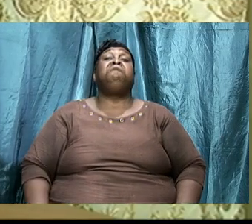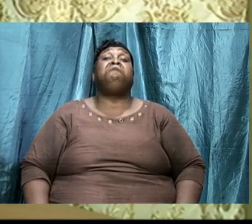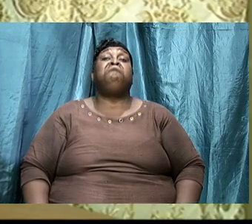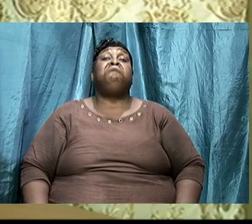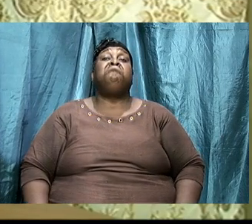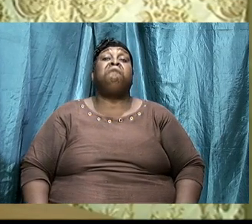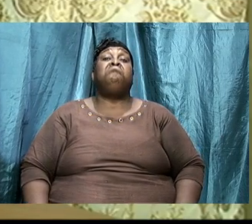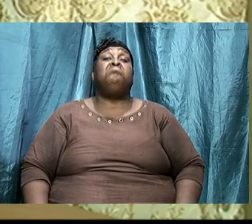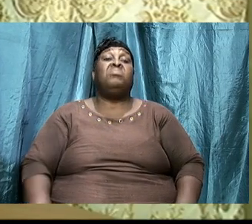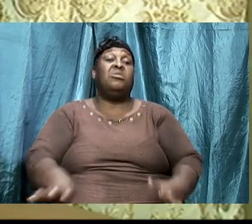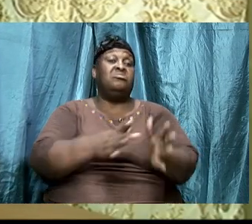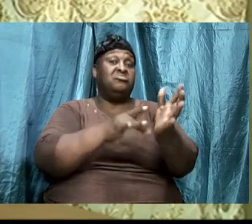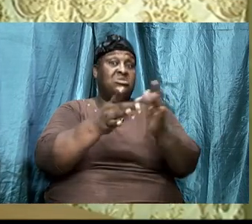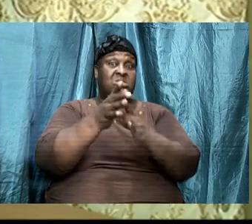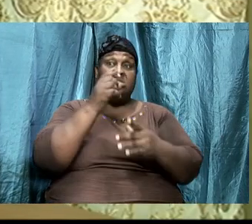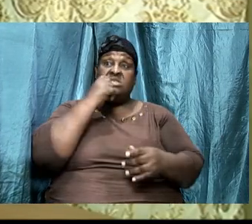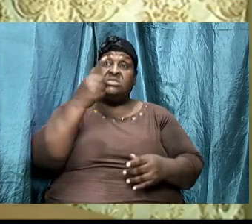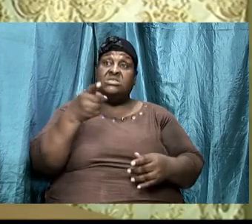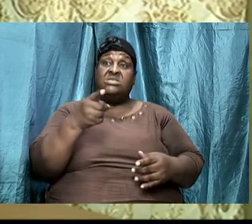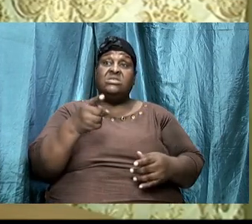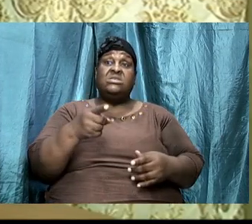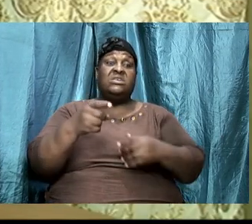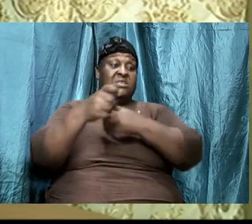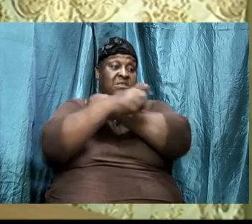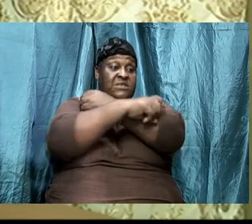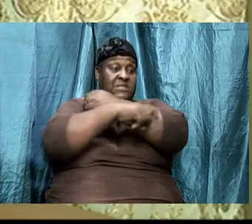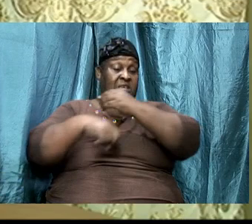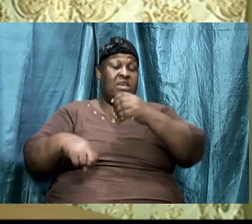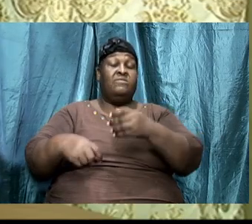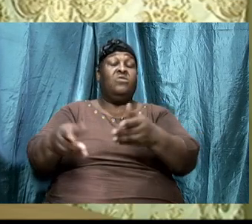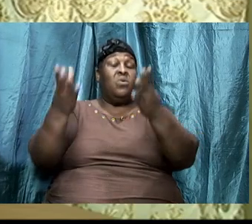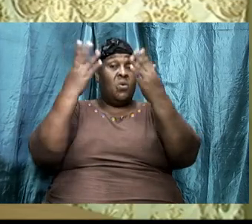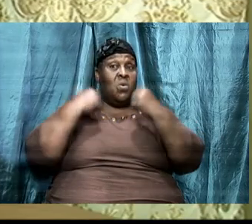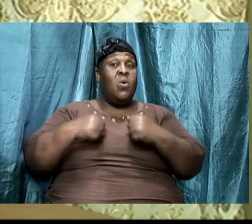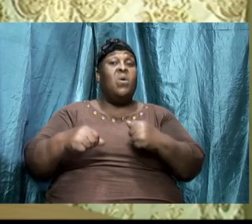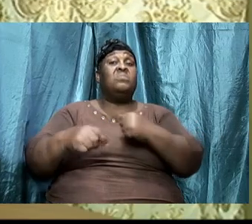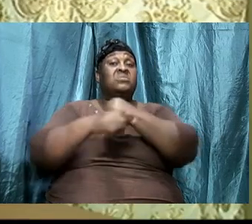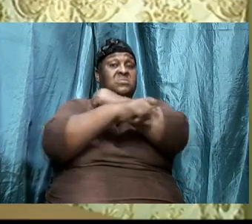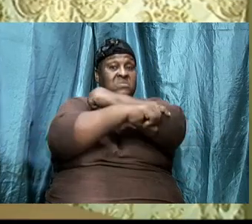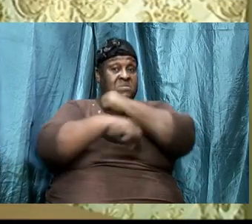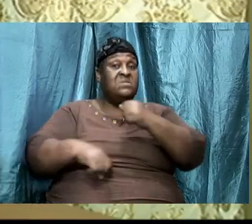Jesus said it the thief come to steal kill and destroy